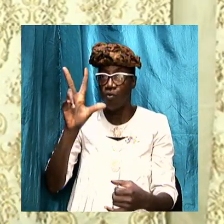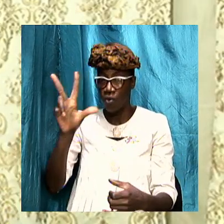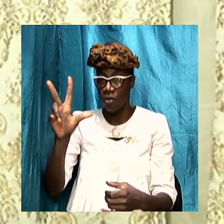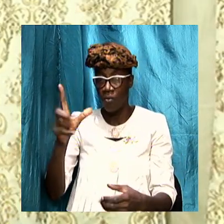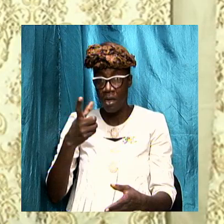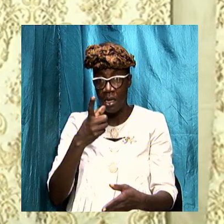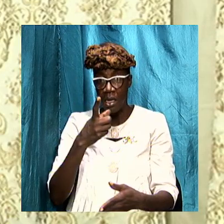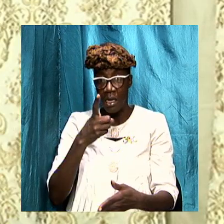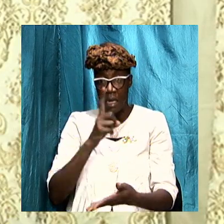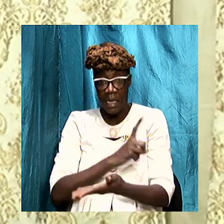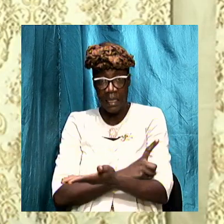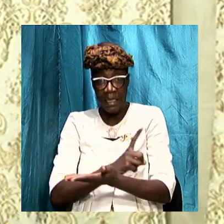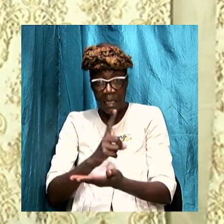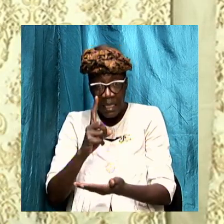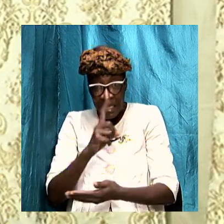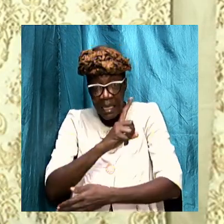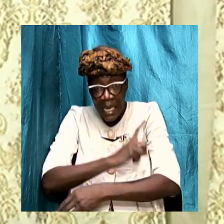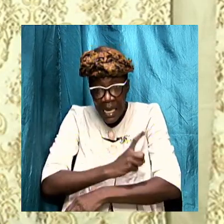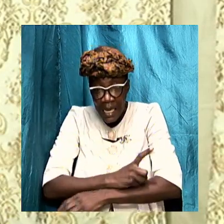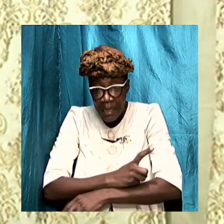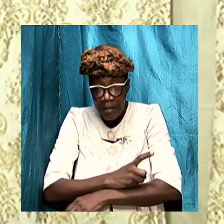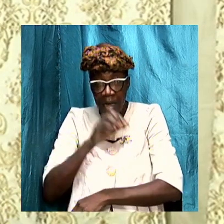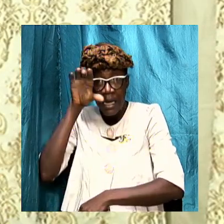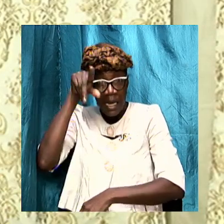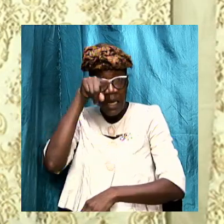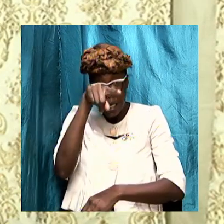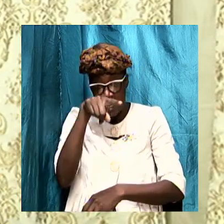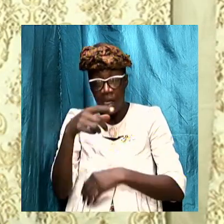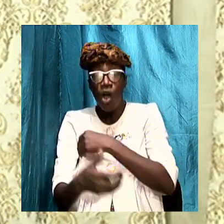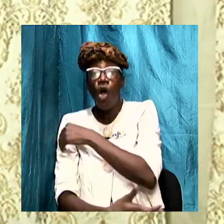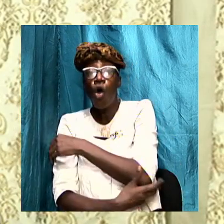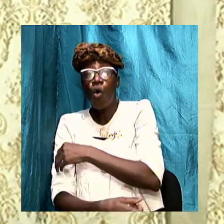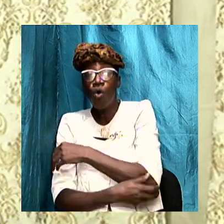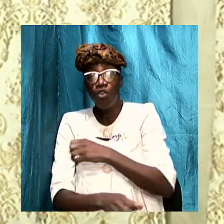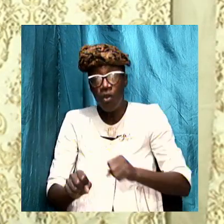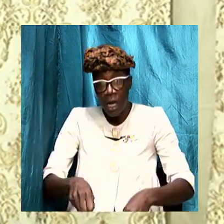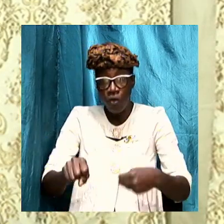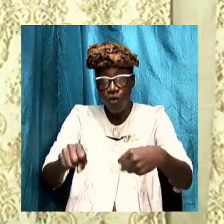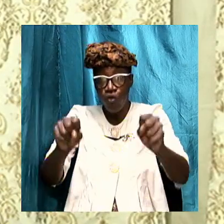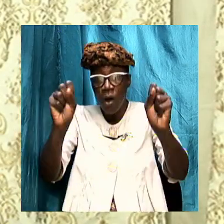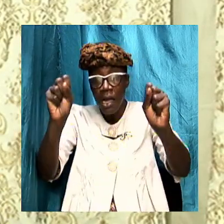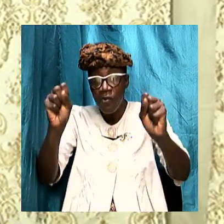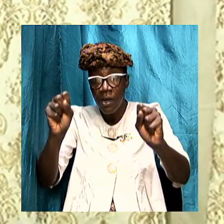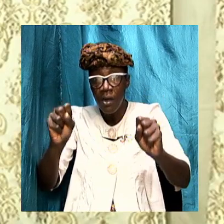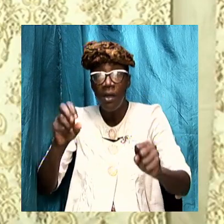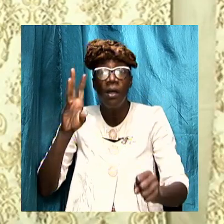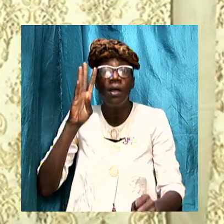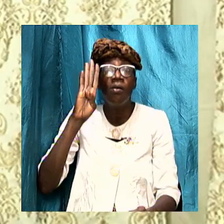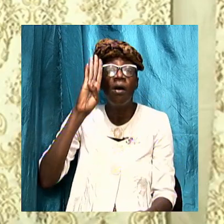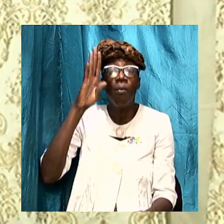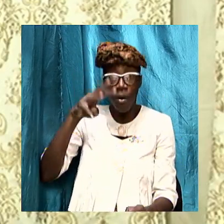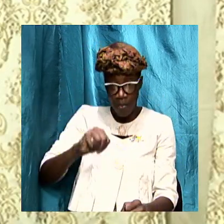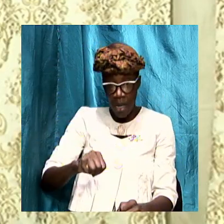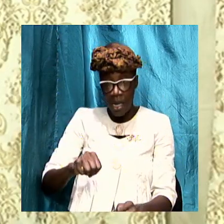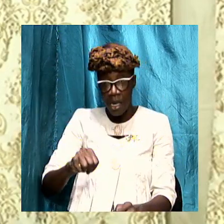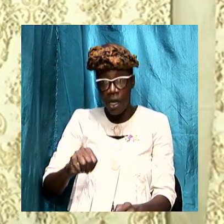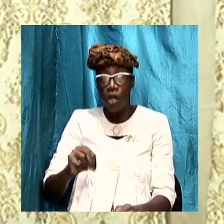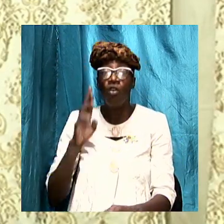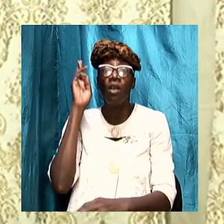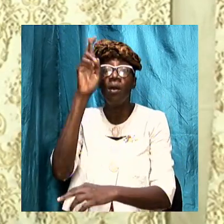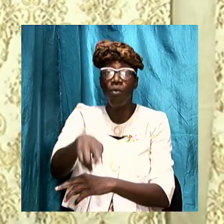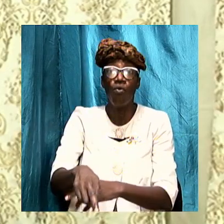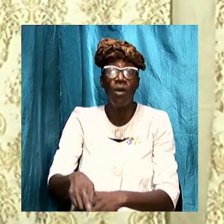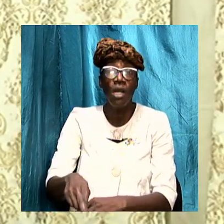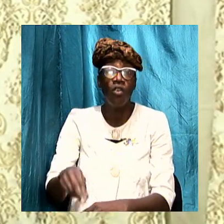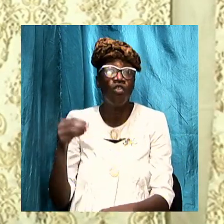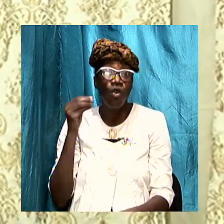on my way back from Montego Bay until I reached home I was literally singing just